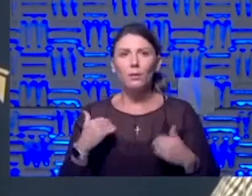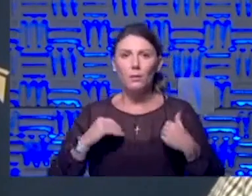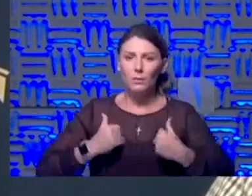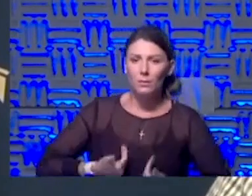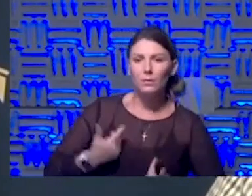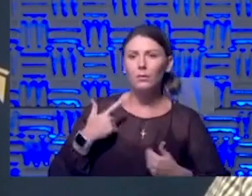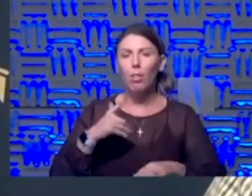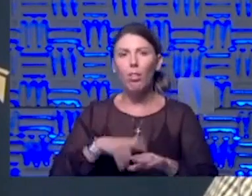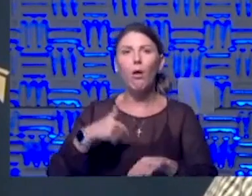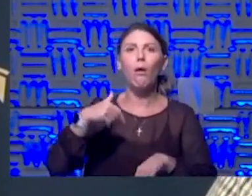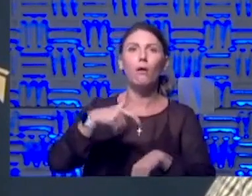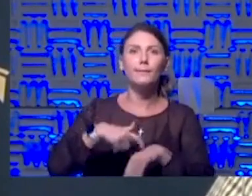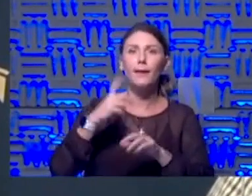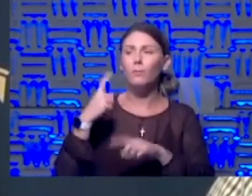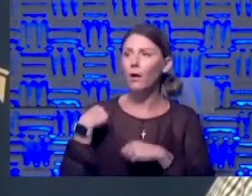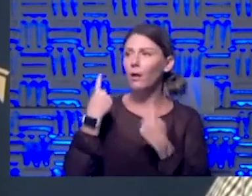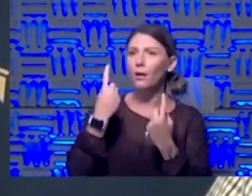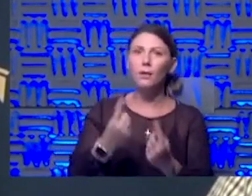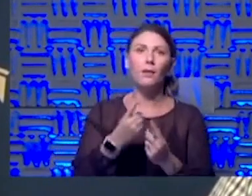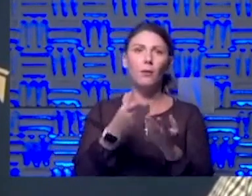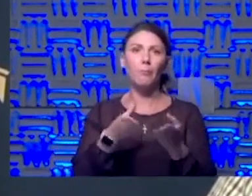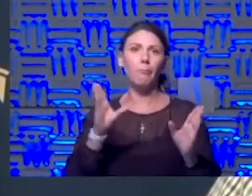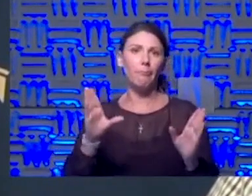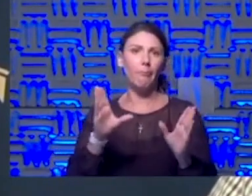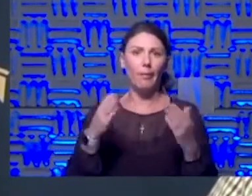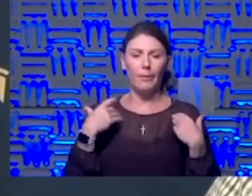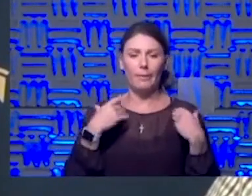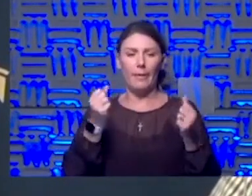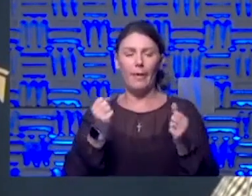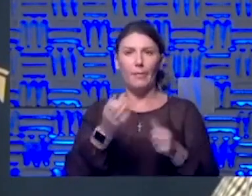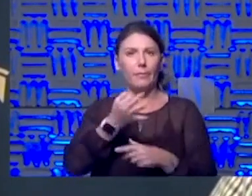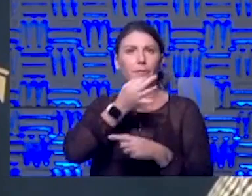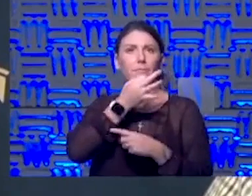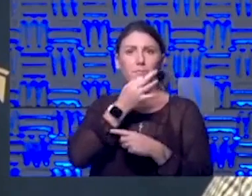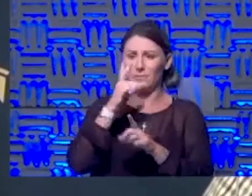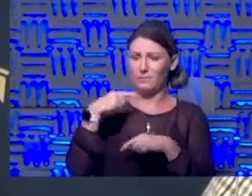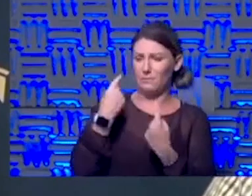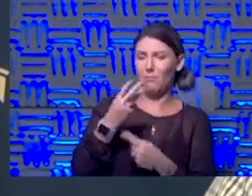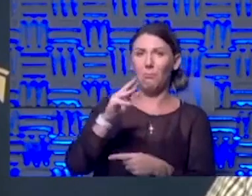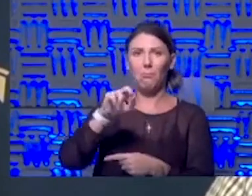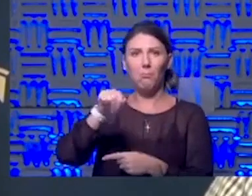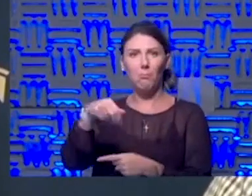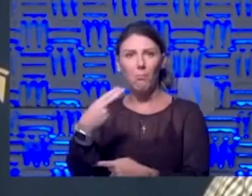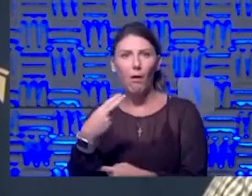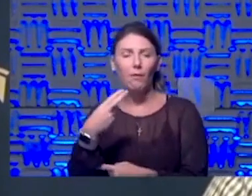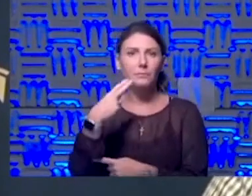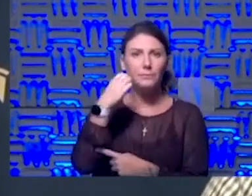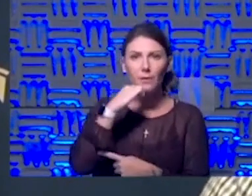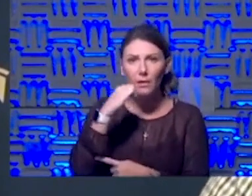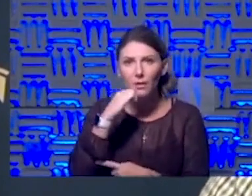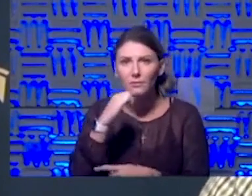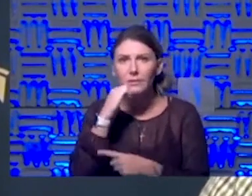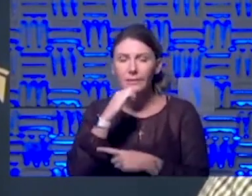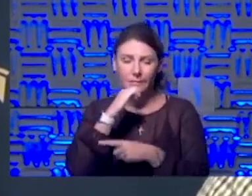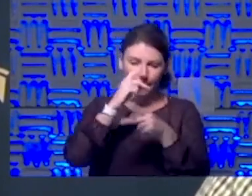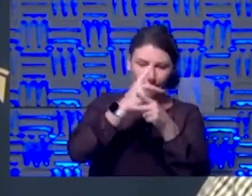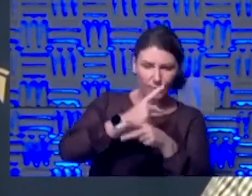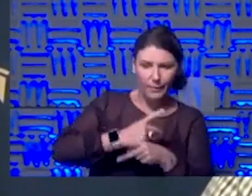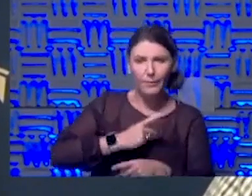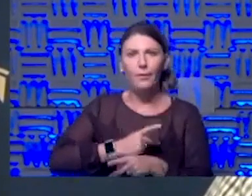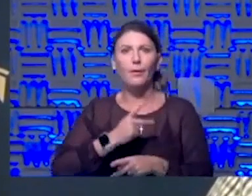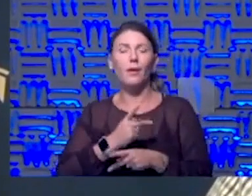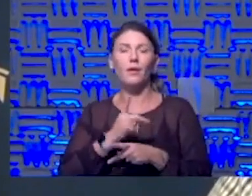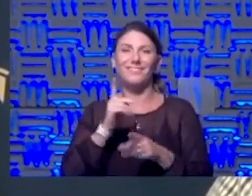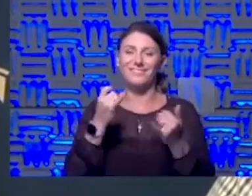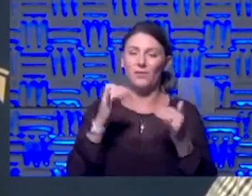especially the public health experts out there. You know, this has been since March that we've been every day doing this battle rhythm. So I think that's what we're